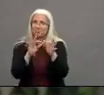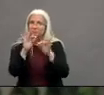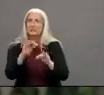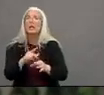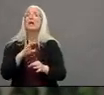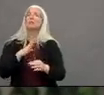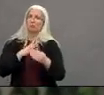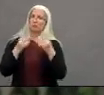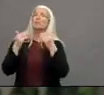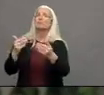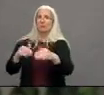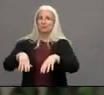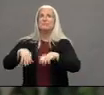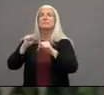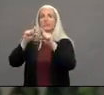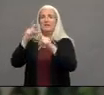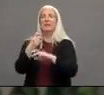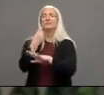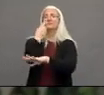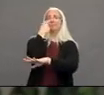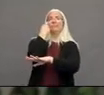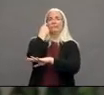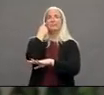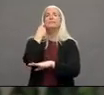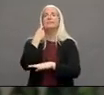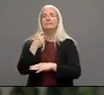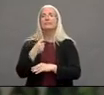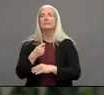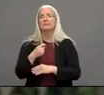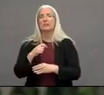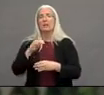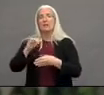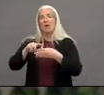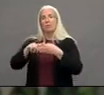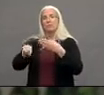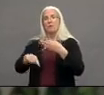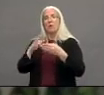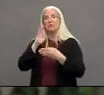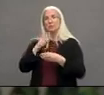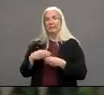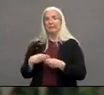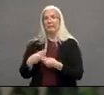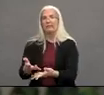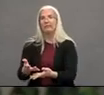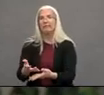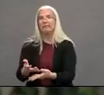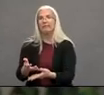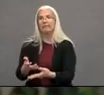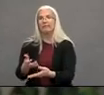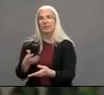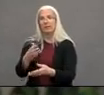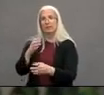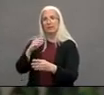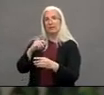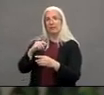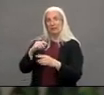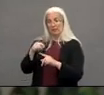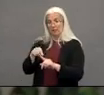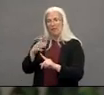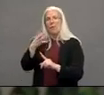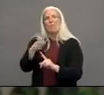so the results will be given in order to get people back to work or